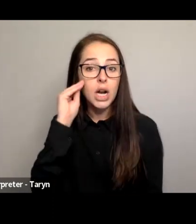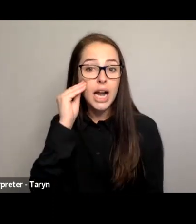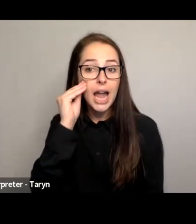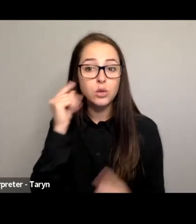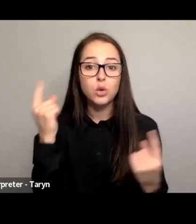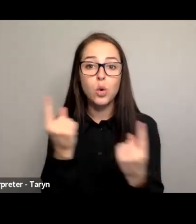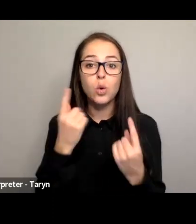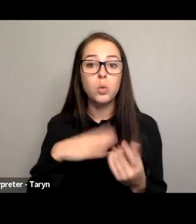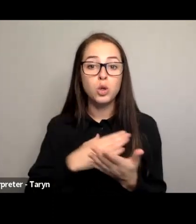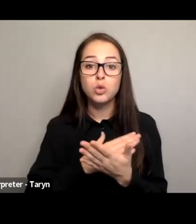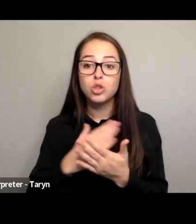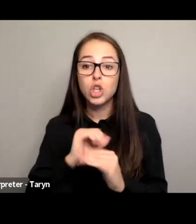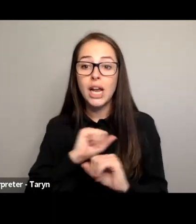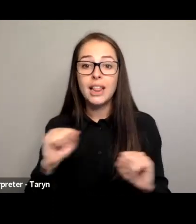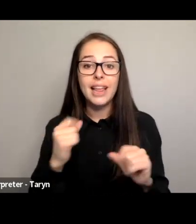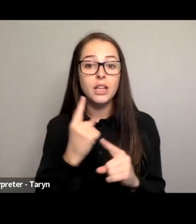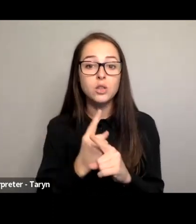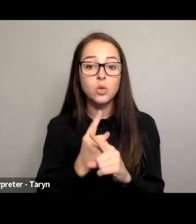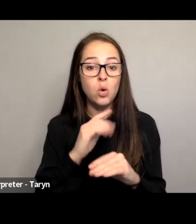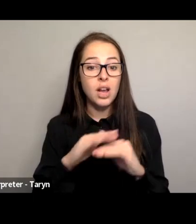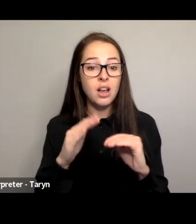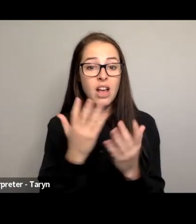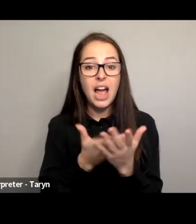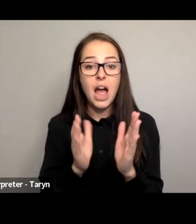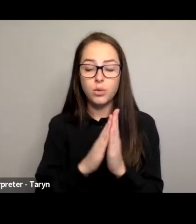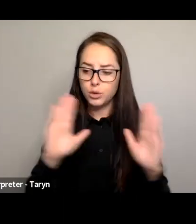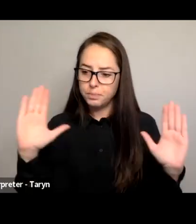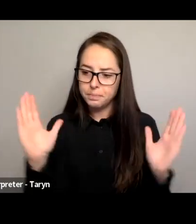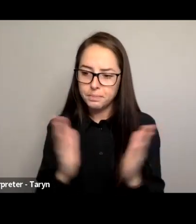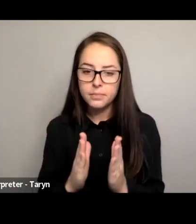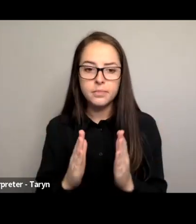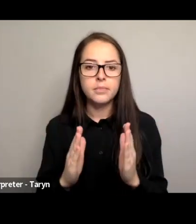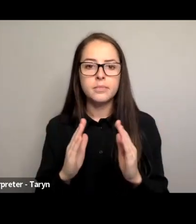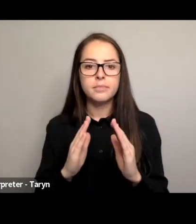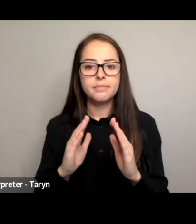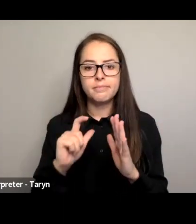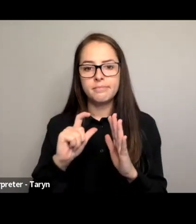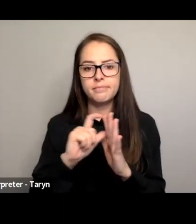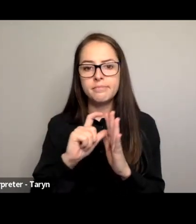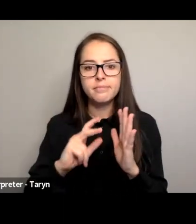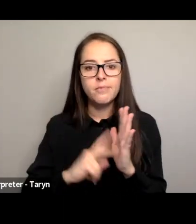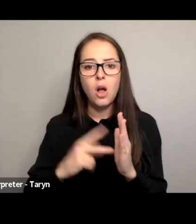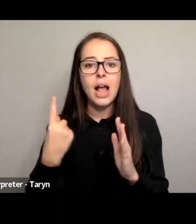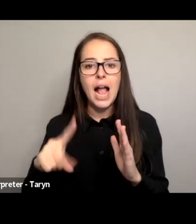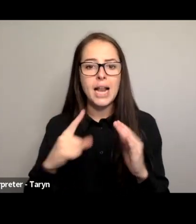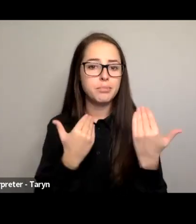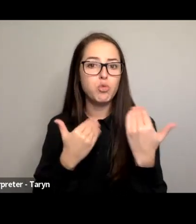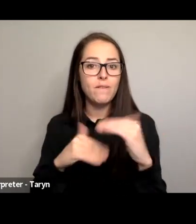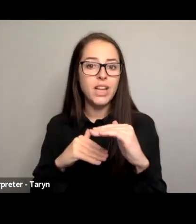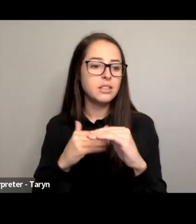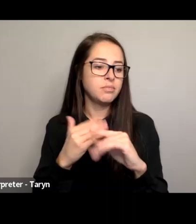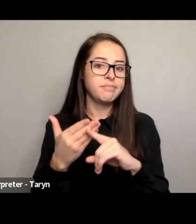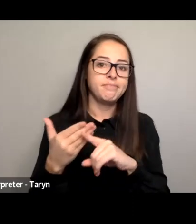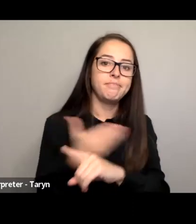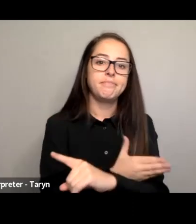support for primary prevention. So I'd just like to introduce them now before we pass some questions to the panel. Allie Wasty is the